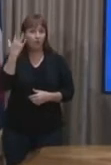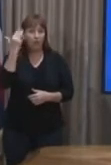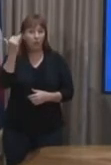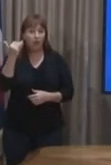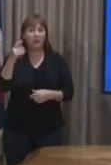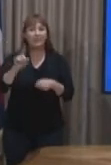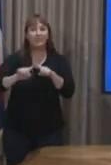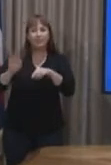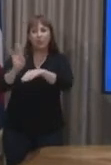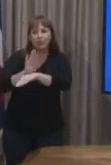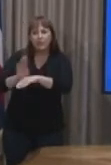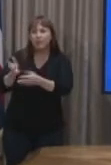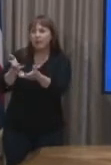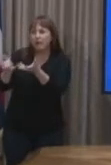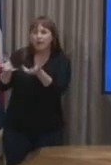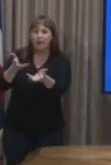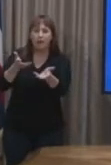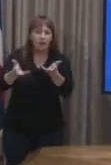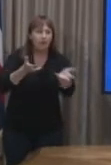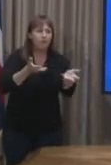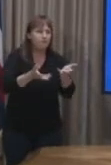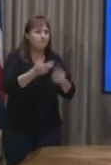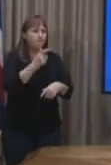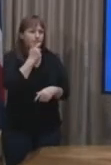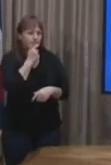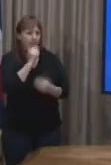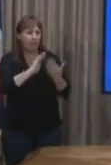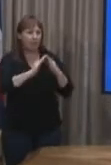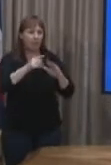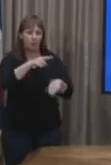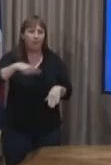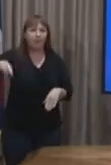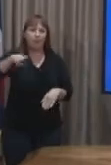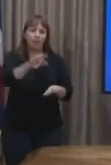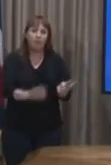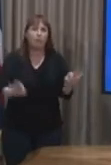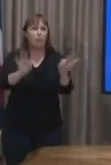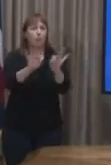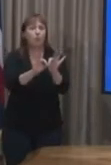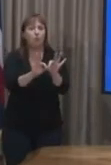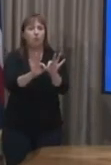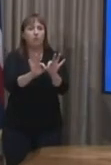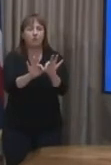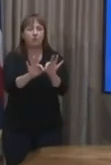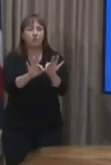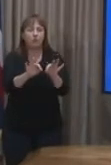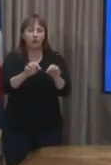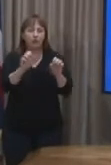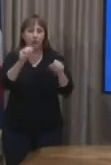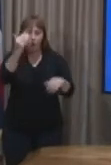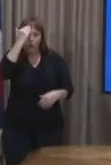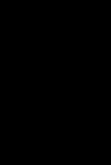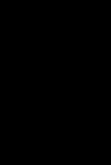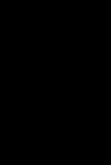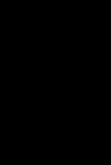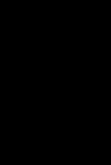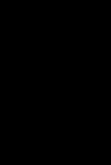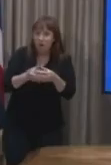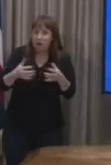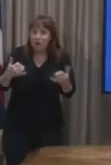businesses and others in the community. It's very important for them to be able to count on and plan.